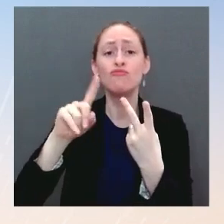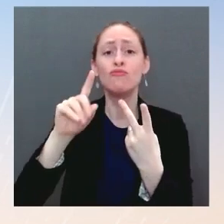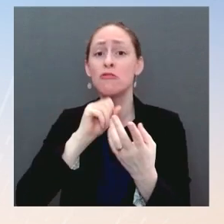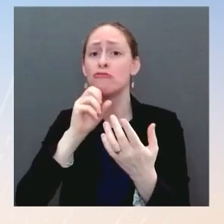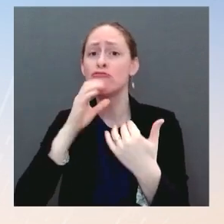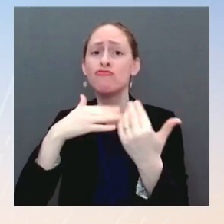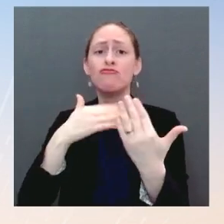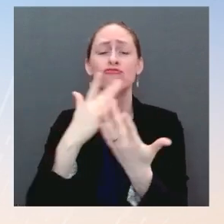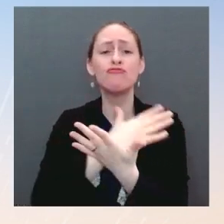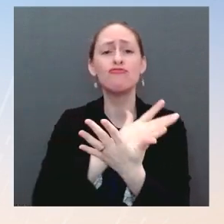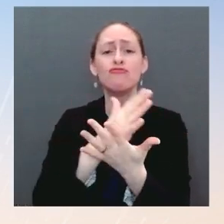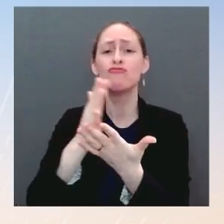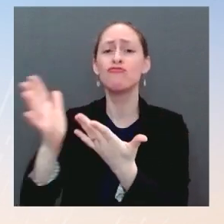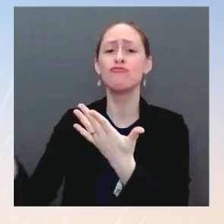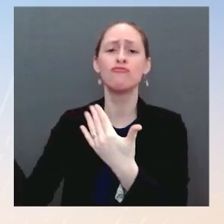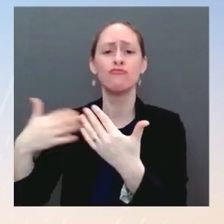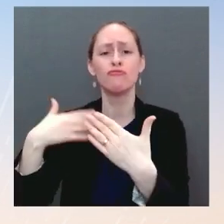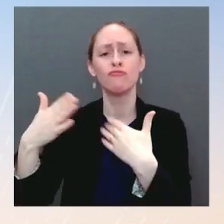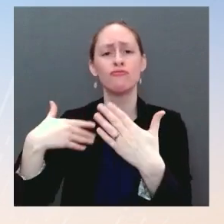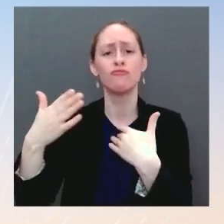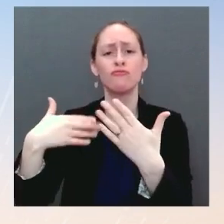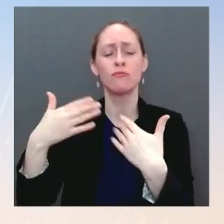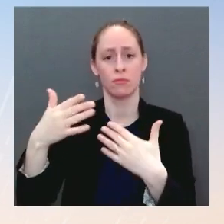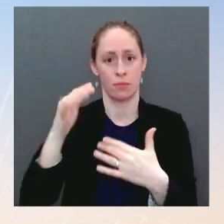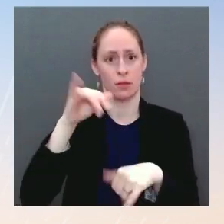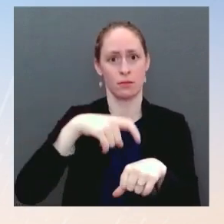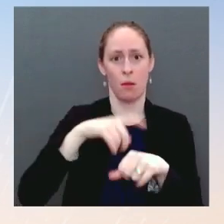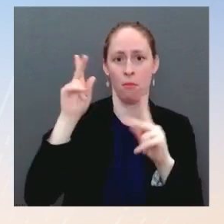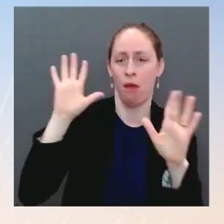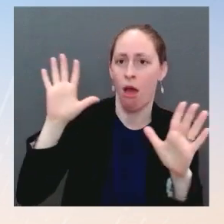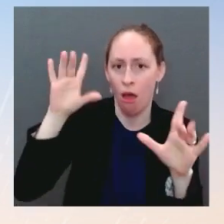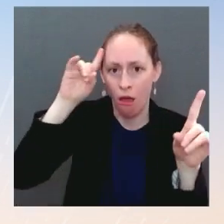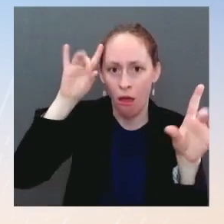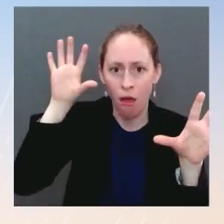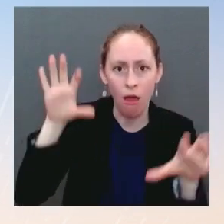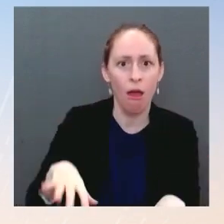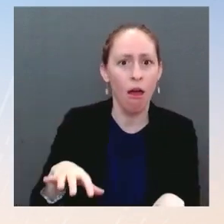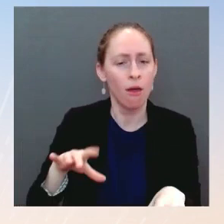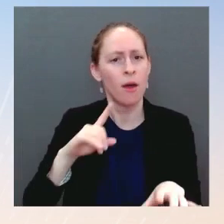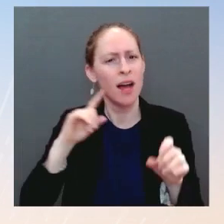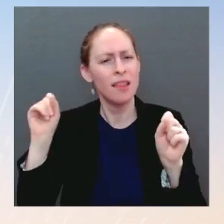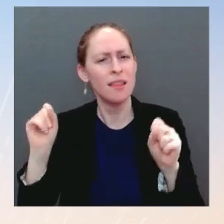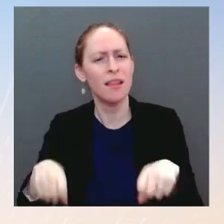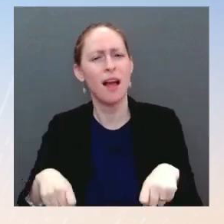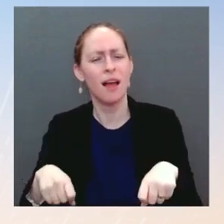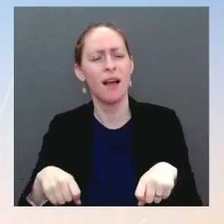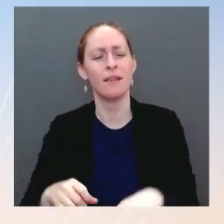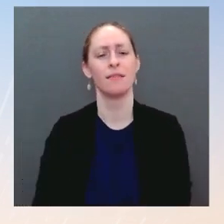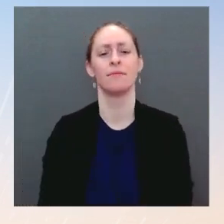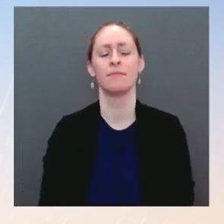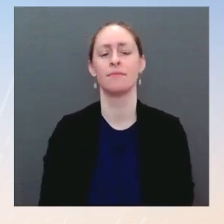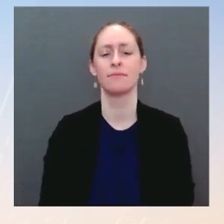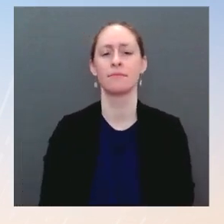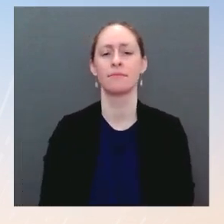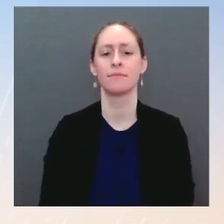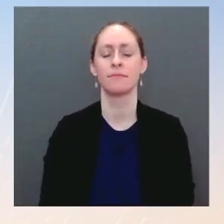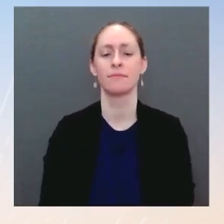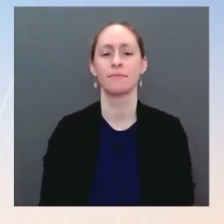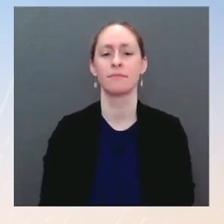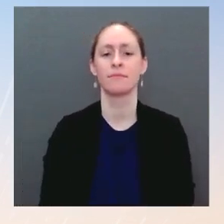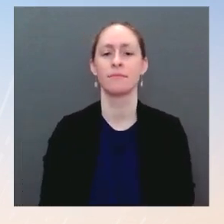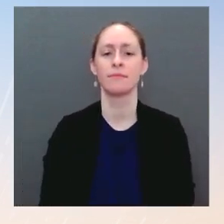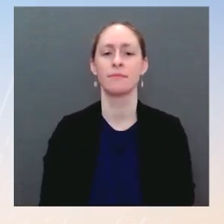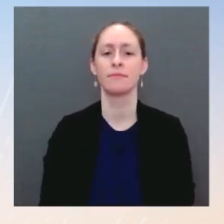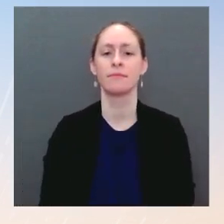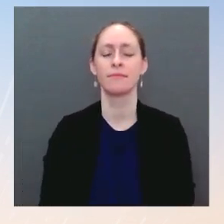history. I'd also note if you look at the President's own record, not only has he nominated the most, the highest number of black